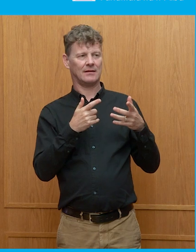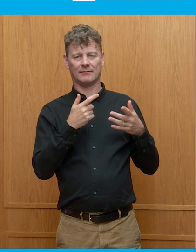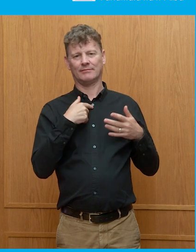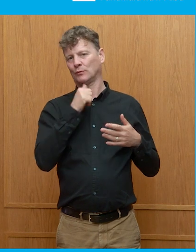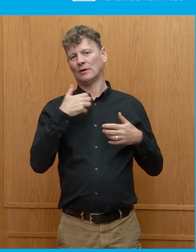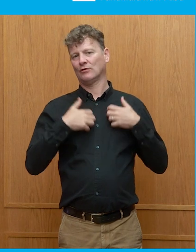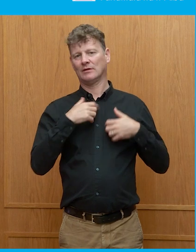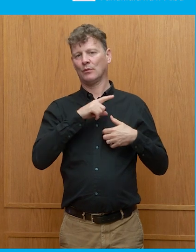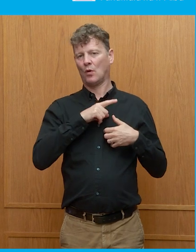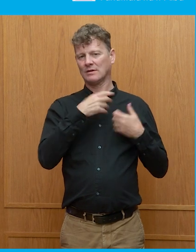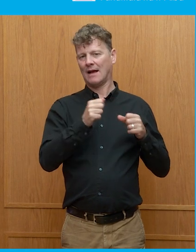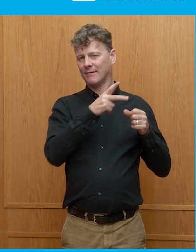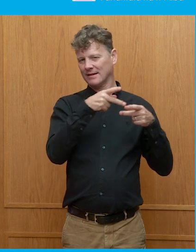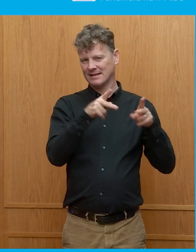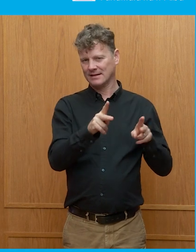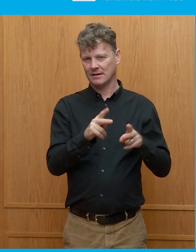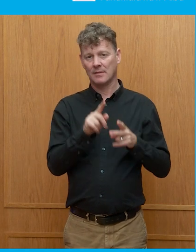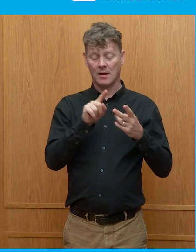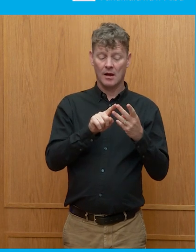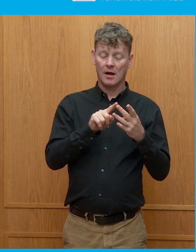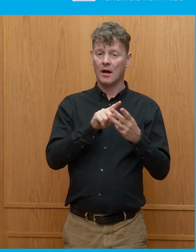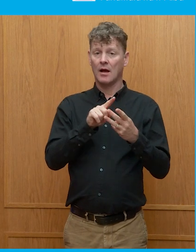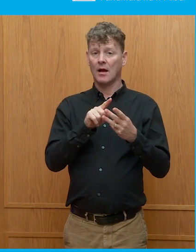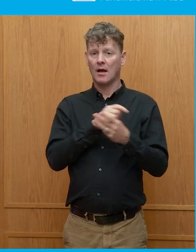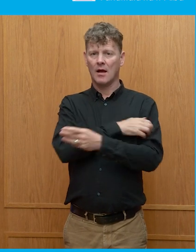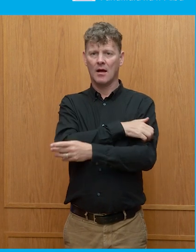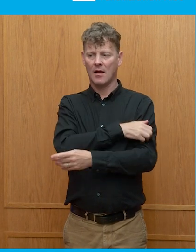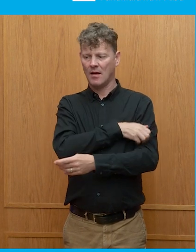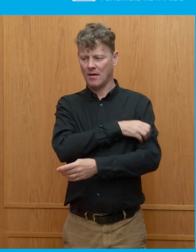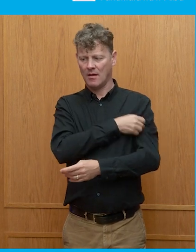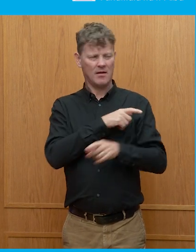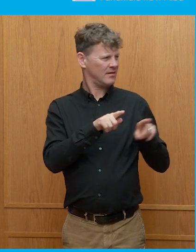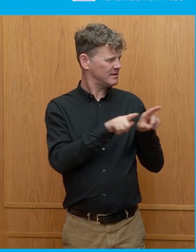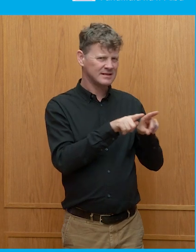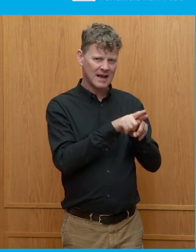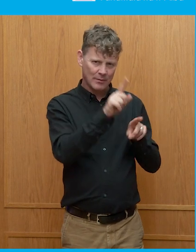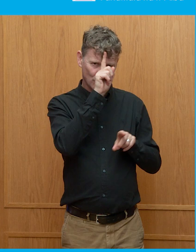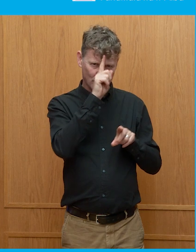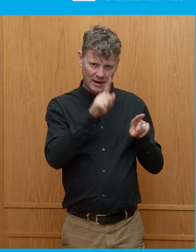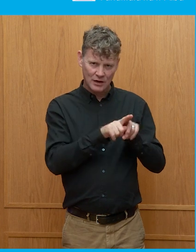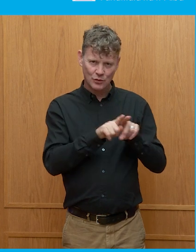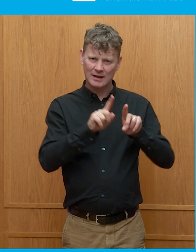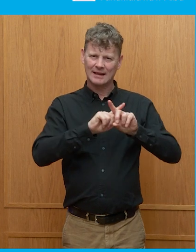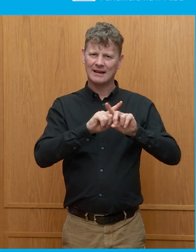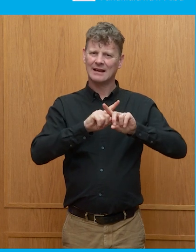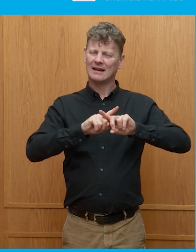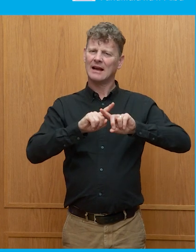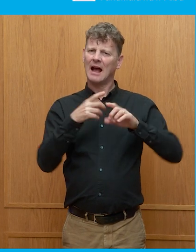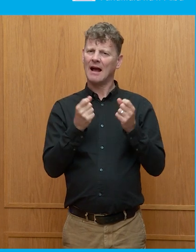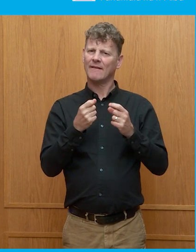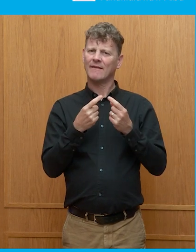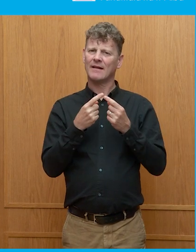dynamics, I think. But the other thing is In the Bundesrat in Germany as well, between the different lander, where you've got